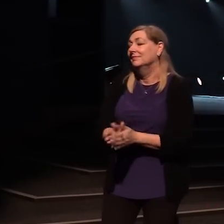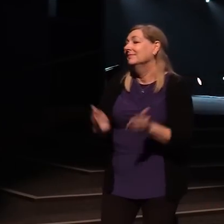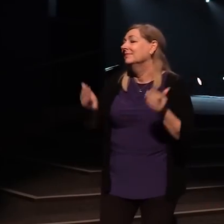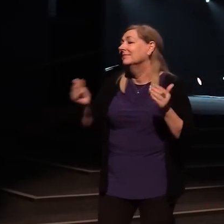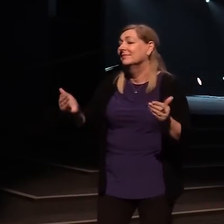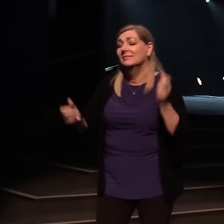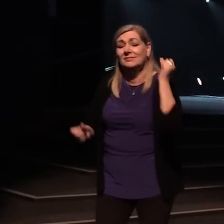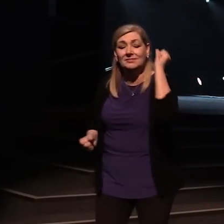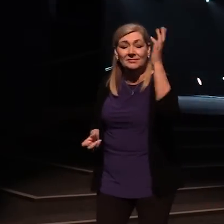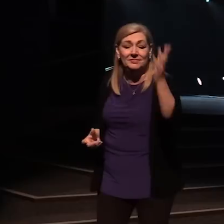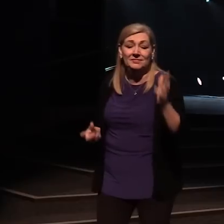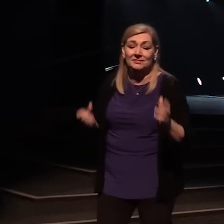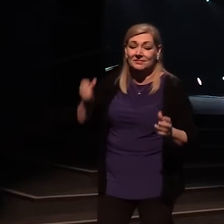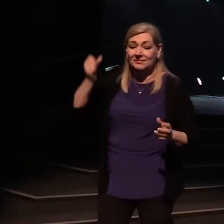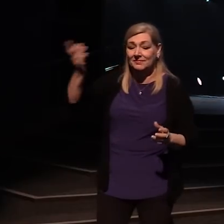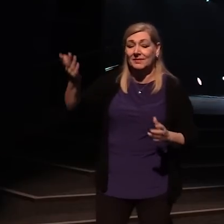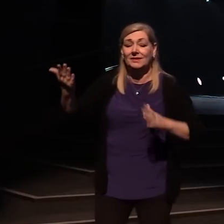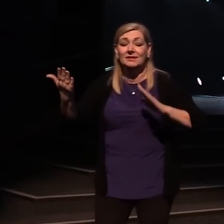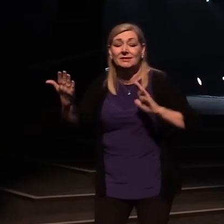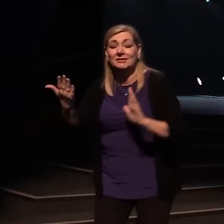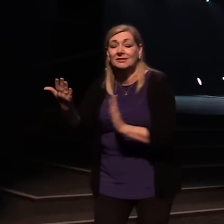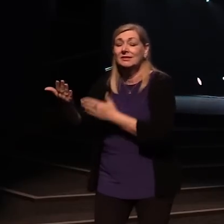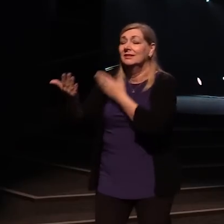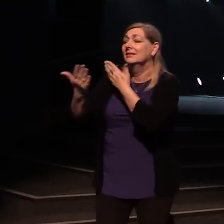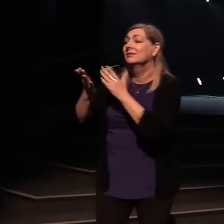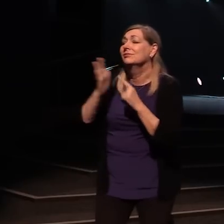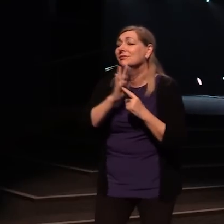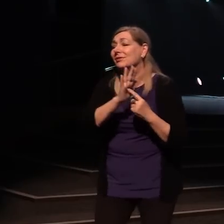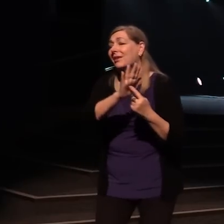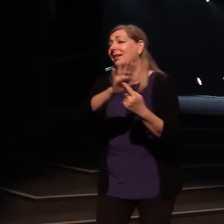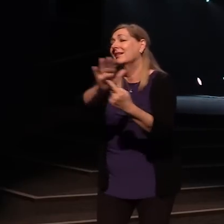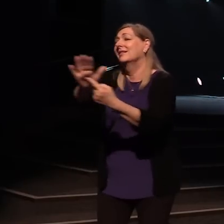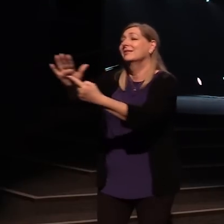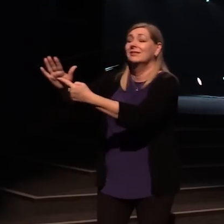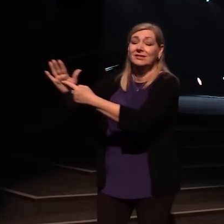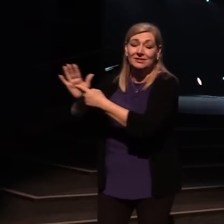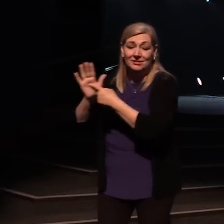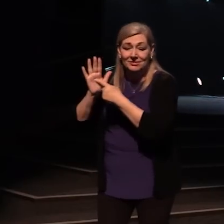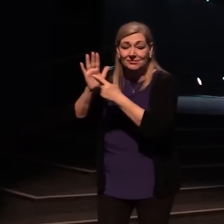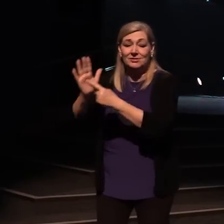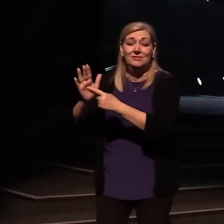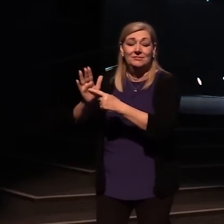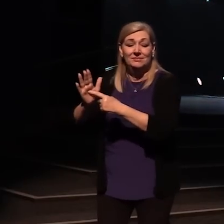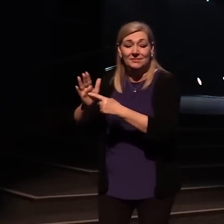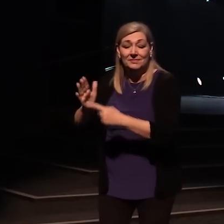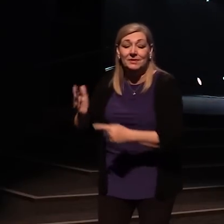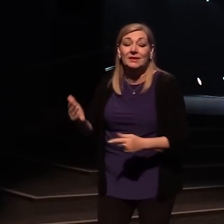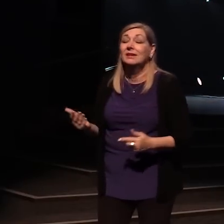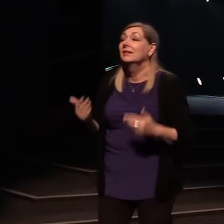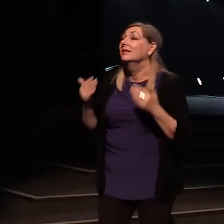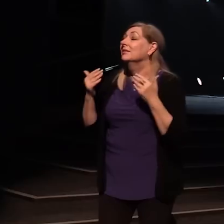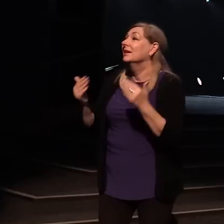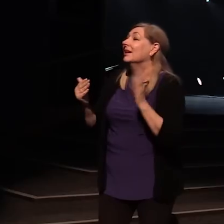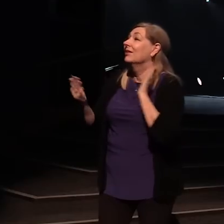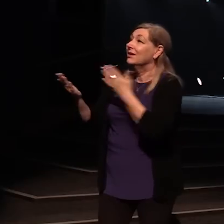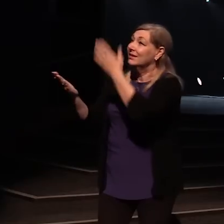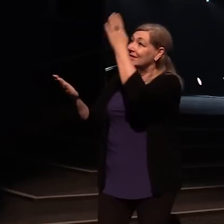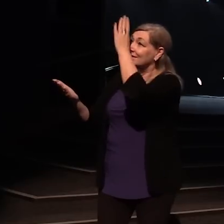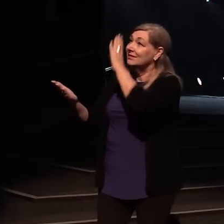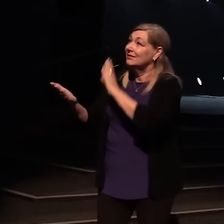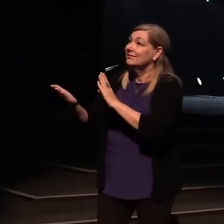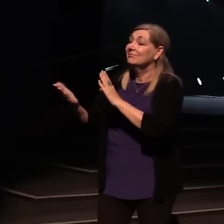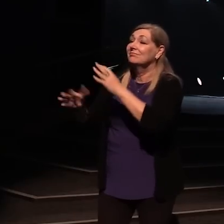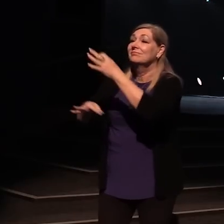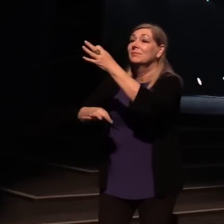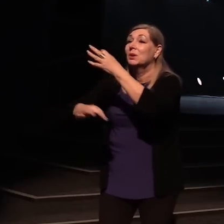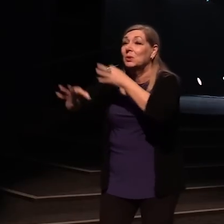Oh, break out in praise. Let your shout arise. For our God